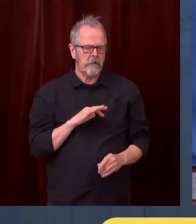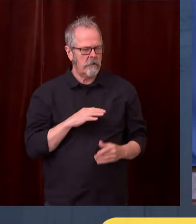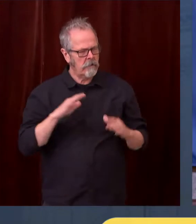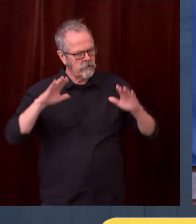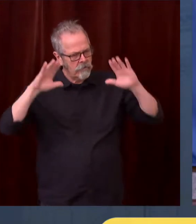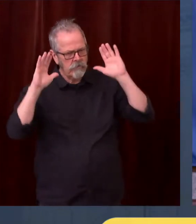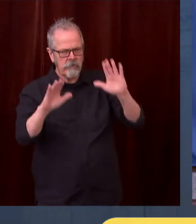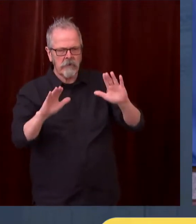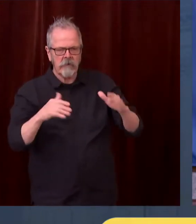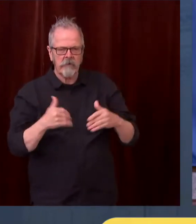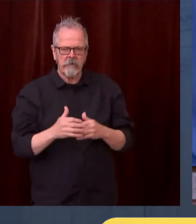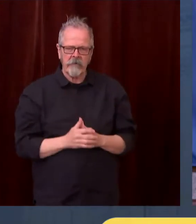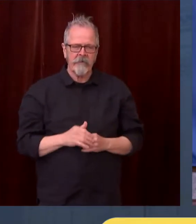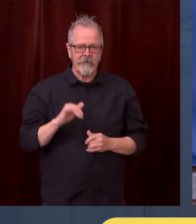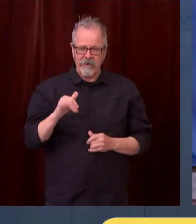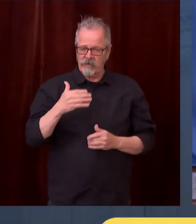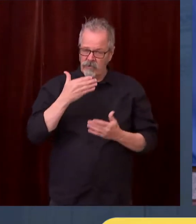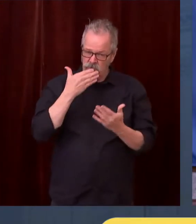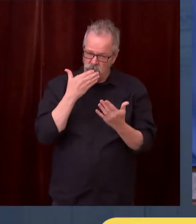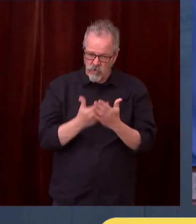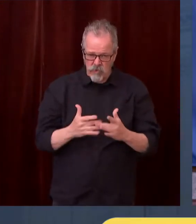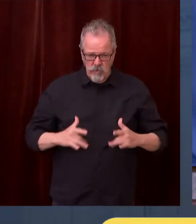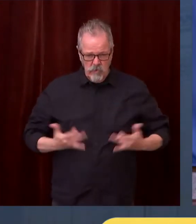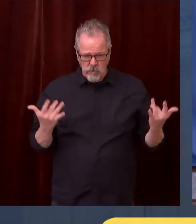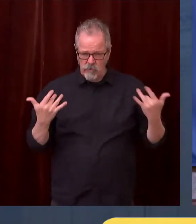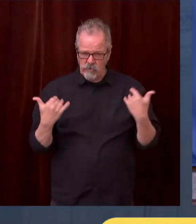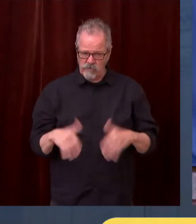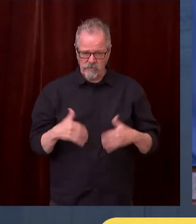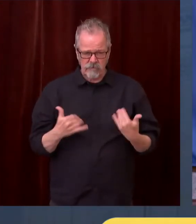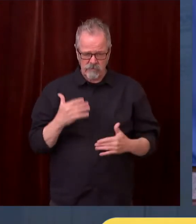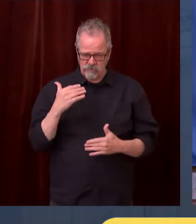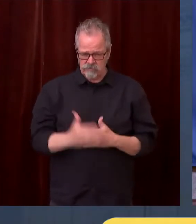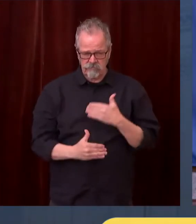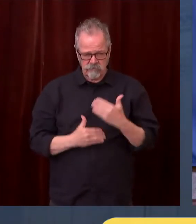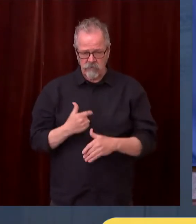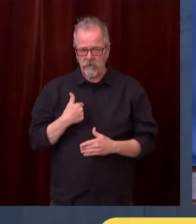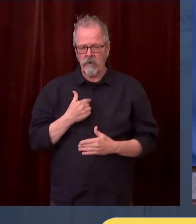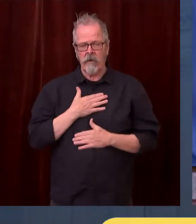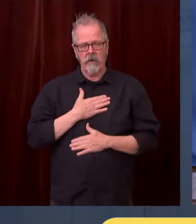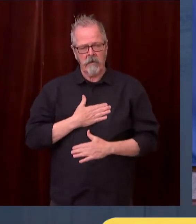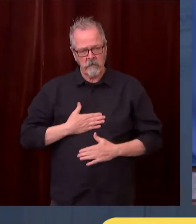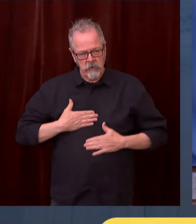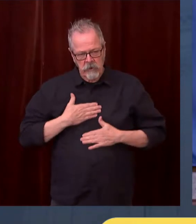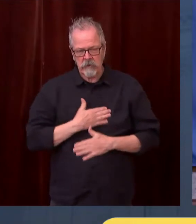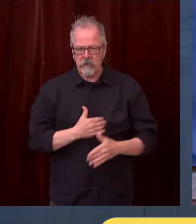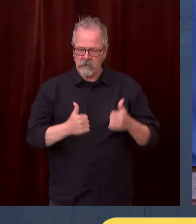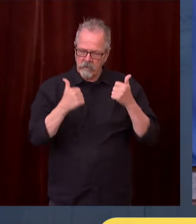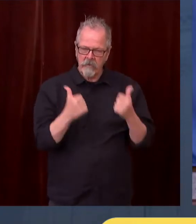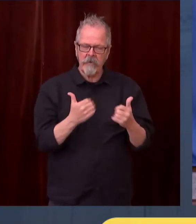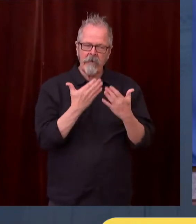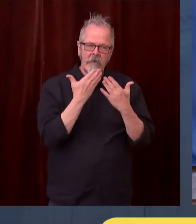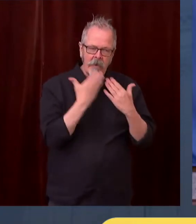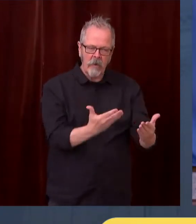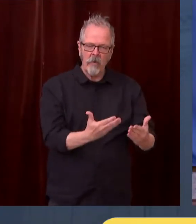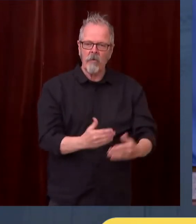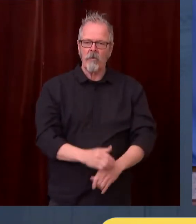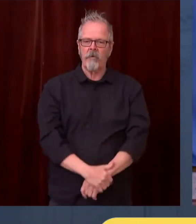happened very quickly. So we're very happy about what we've been able to achieve. Our vaccines.